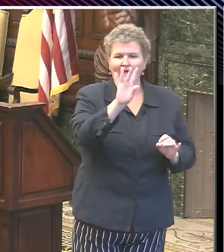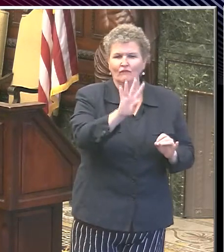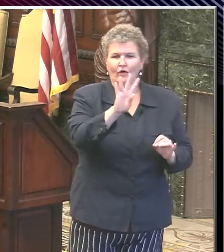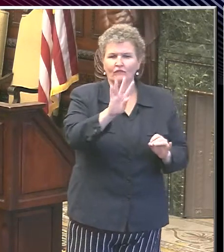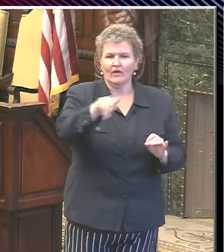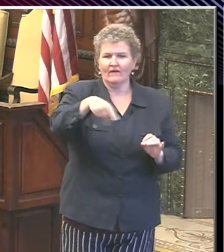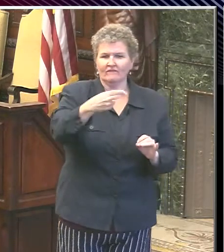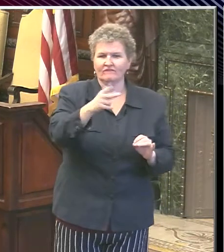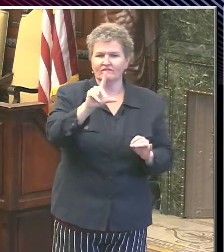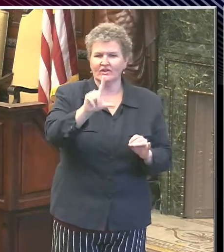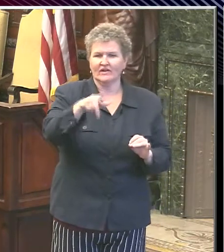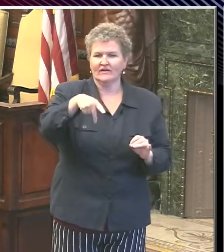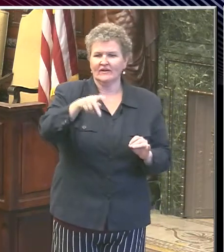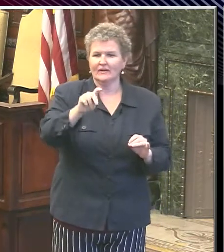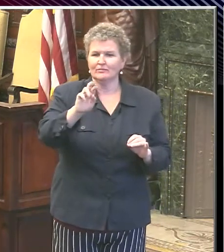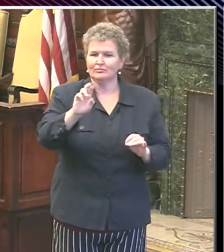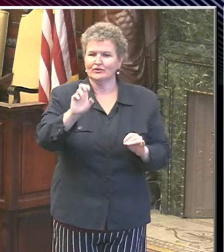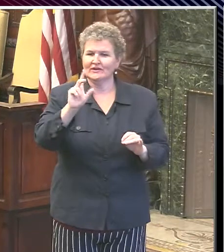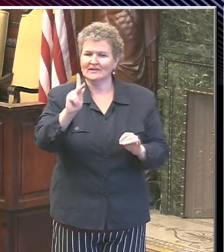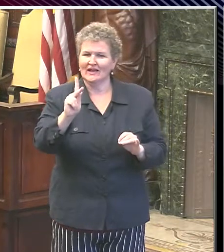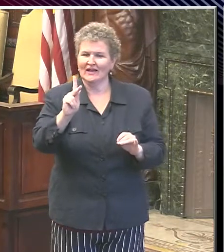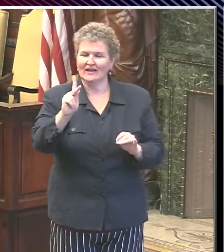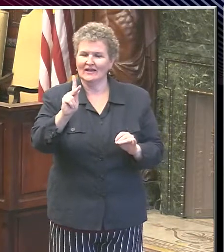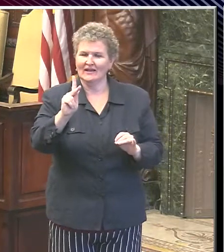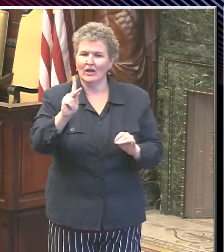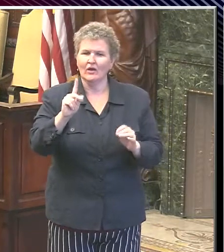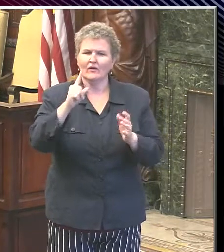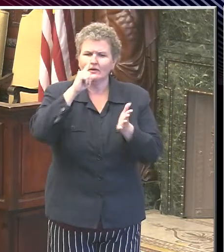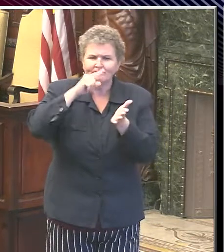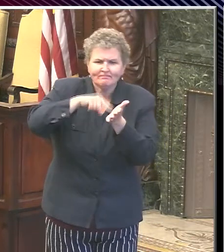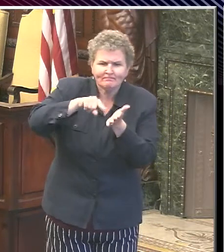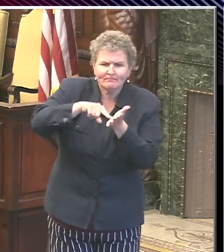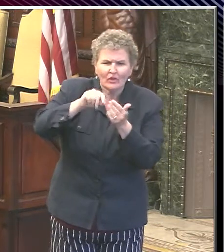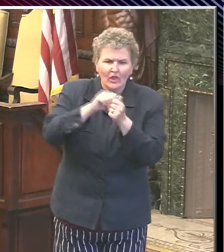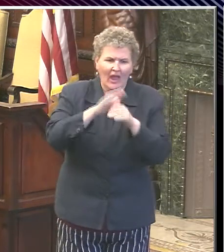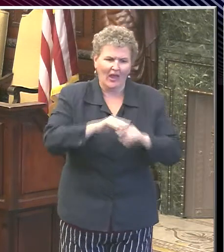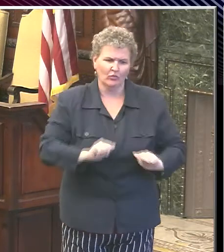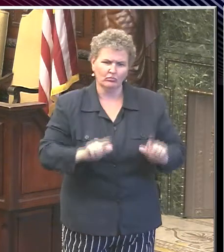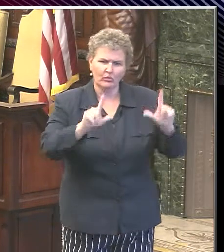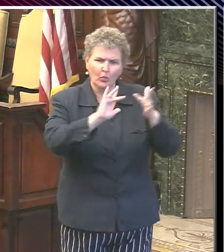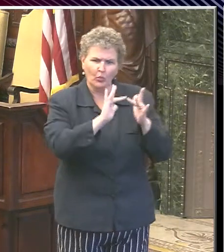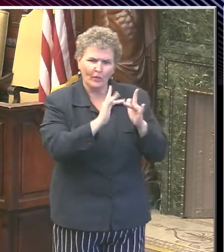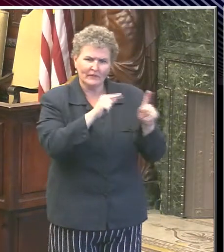-PRE-K or by visiting PHLPRE-K.org.